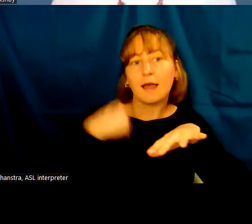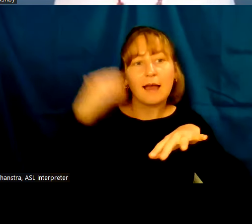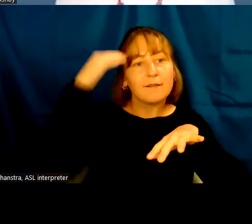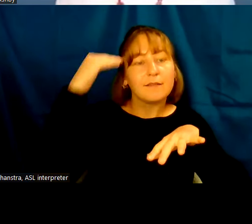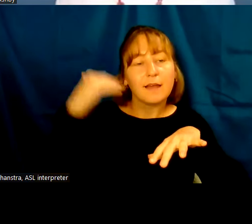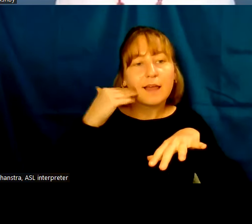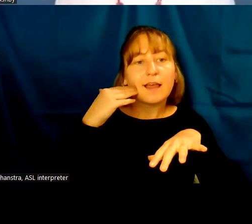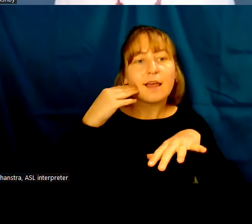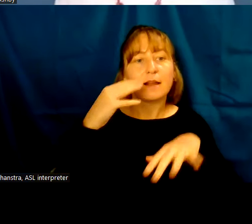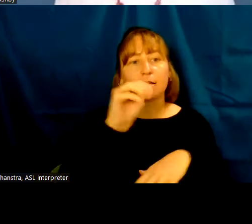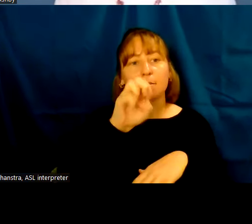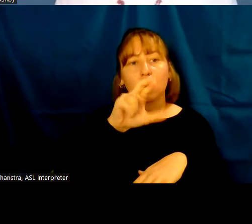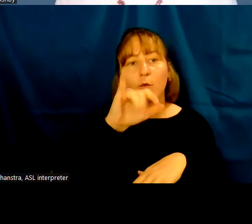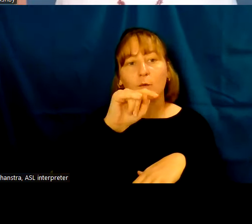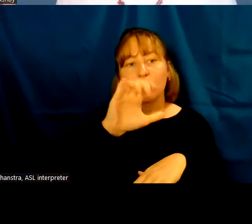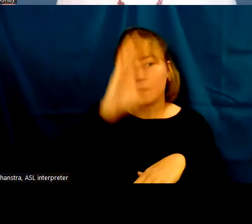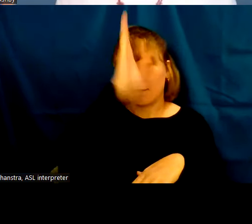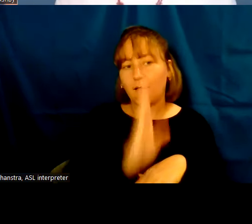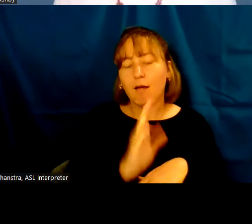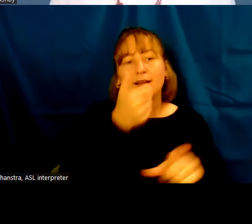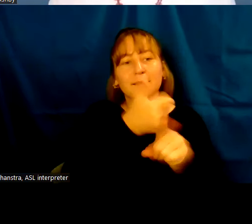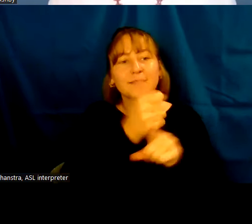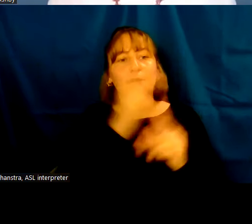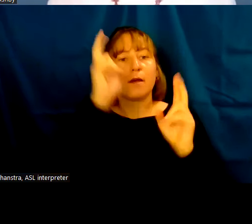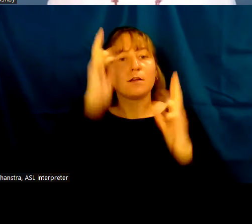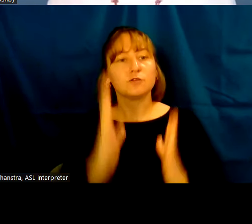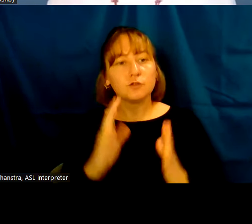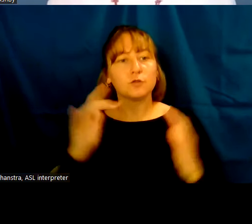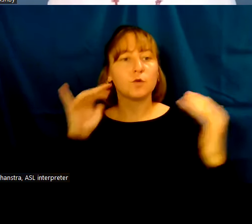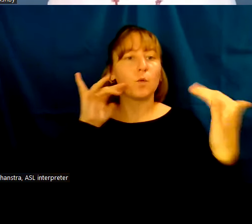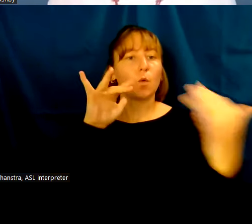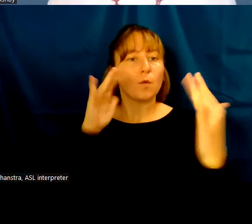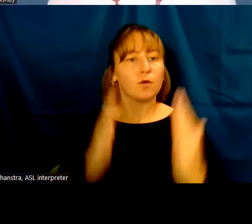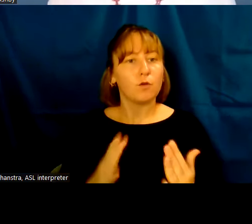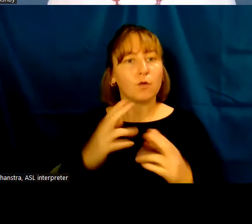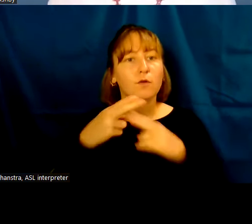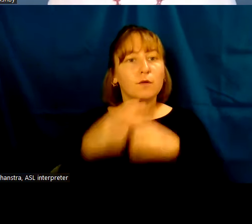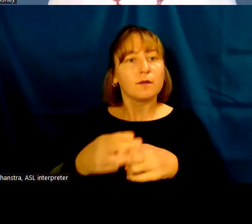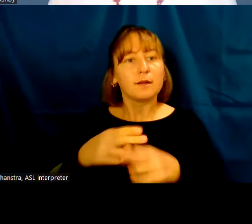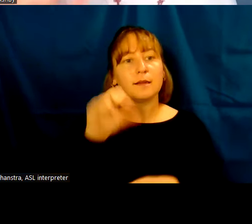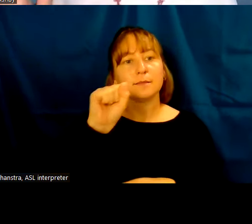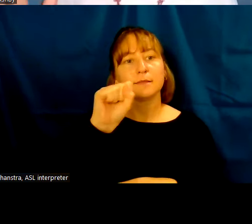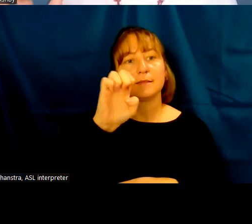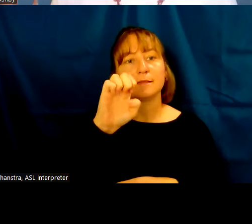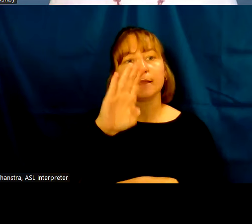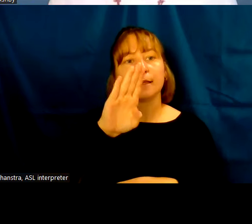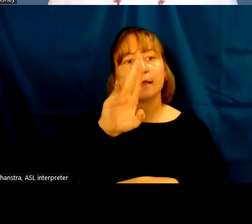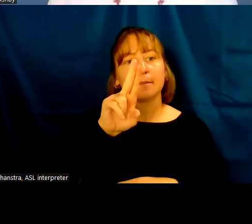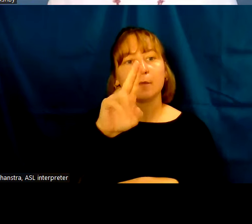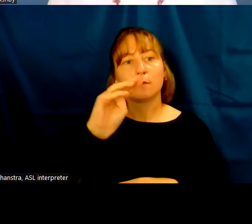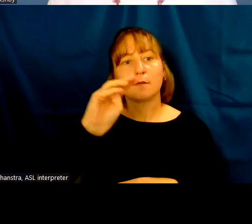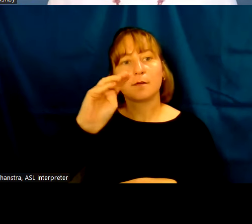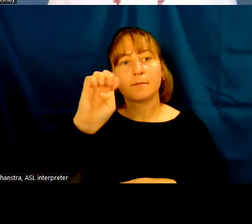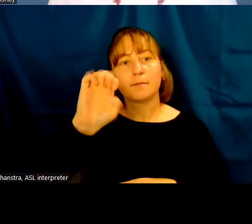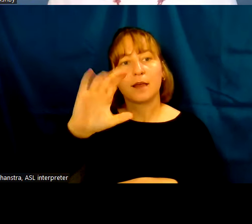He's a hunter god. He's a warrior god named Sebu Mekker. We don't see this god